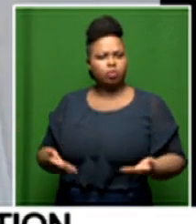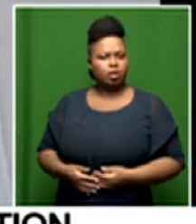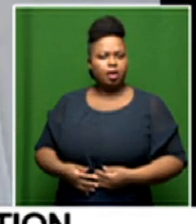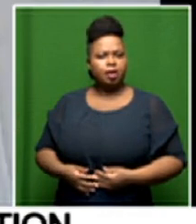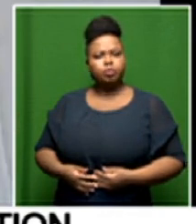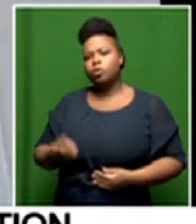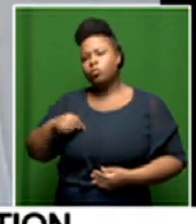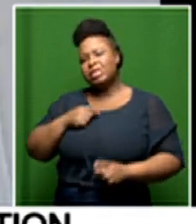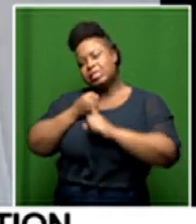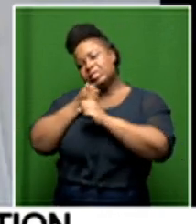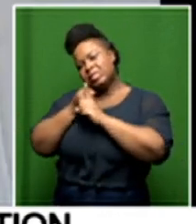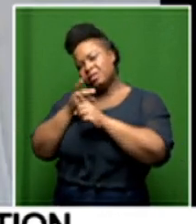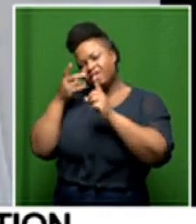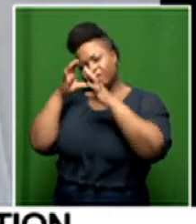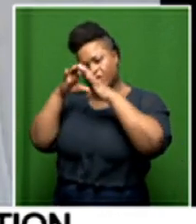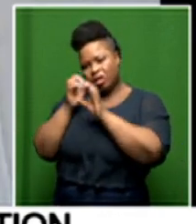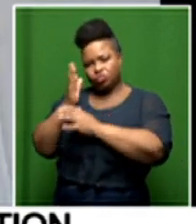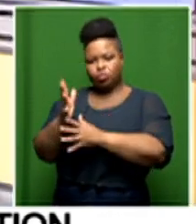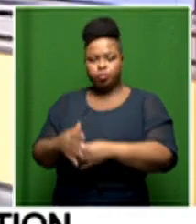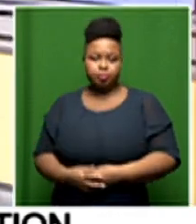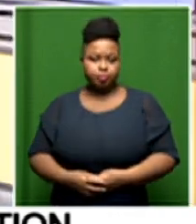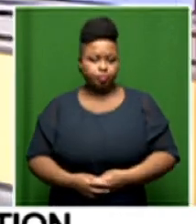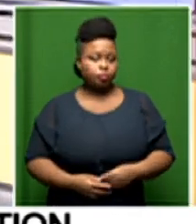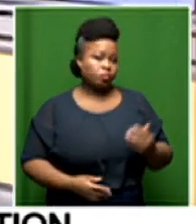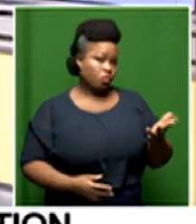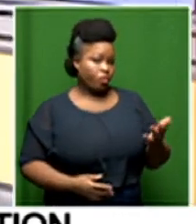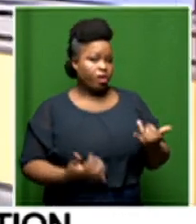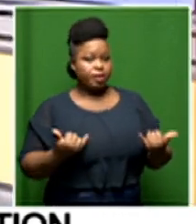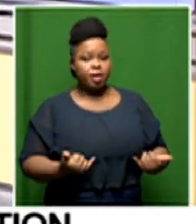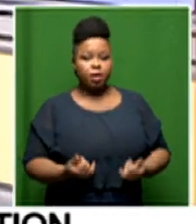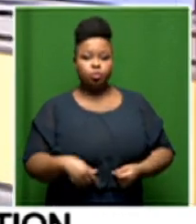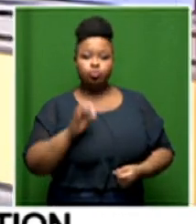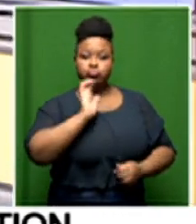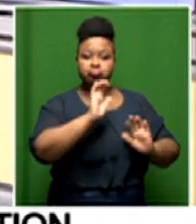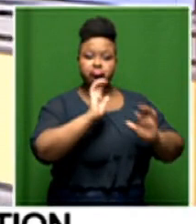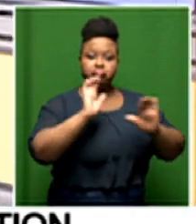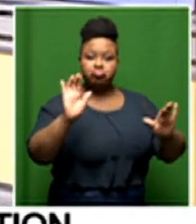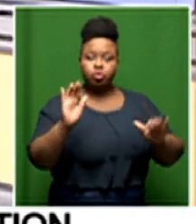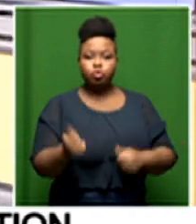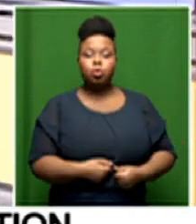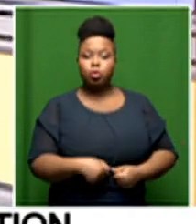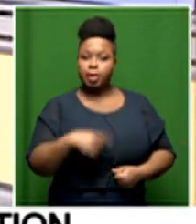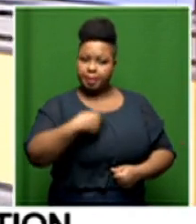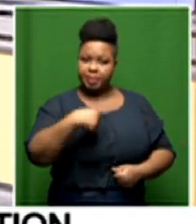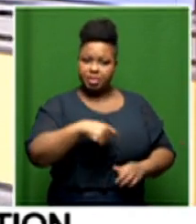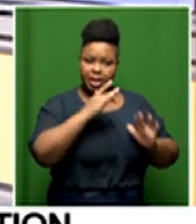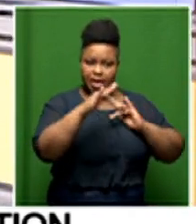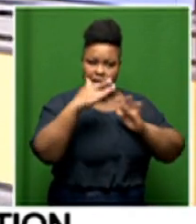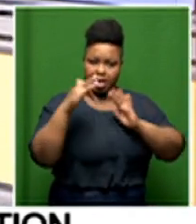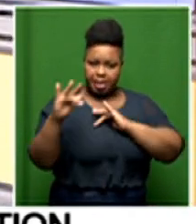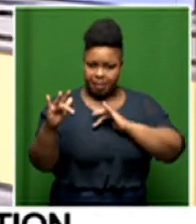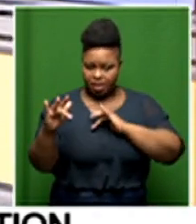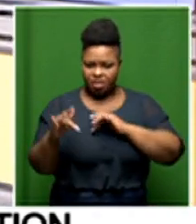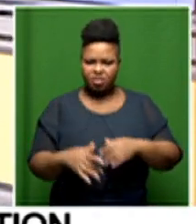geared towards that direction so you have open submissions uh you said you have sent out personal emails